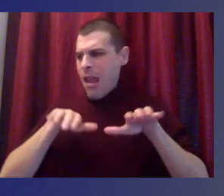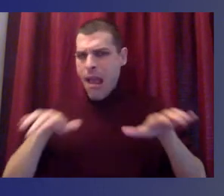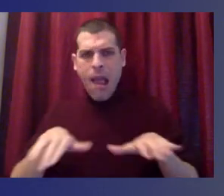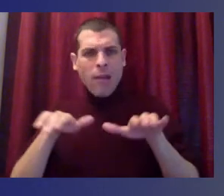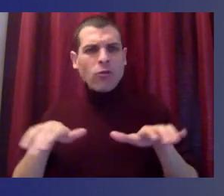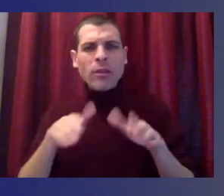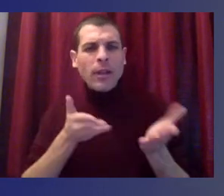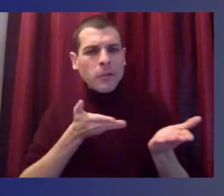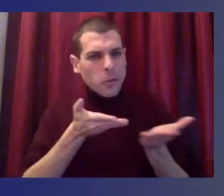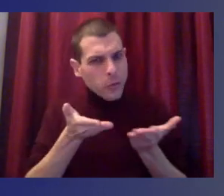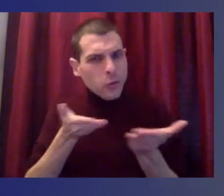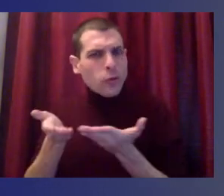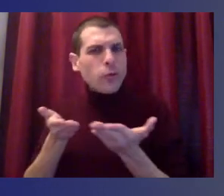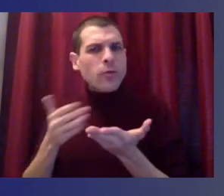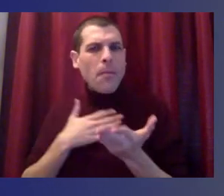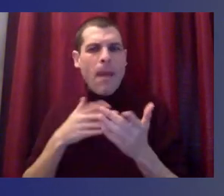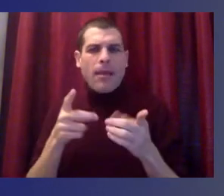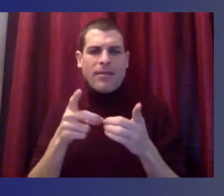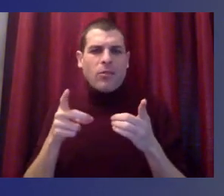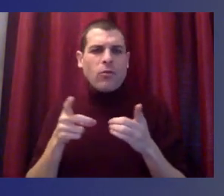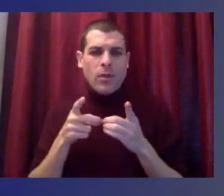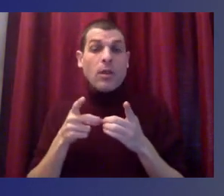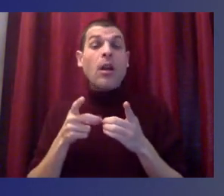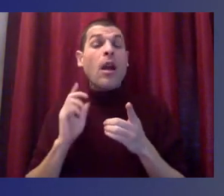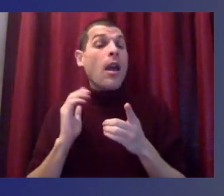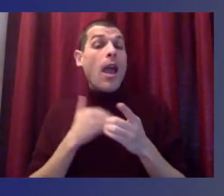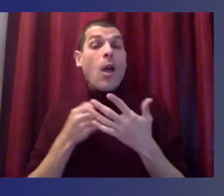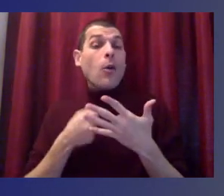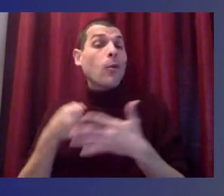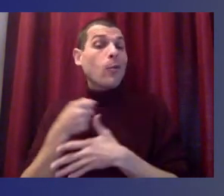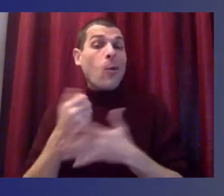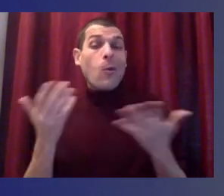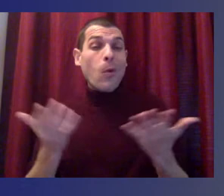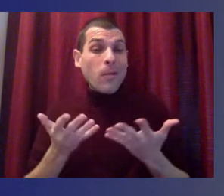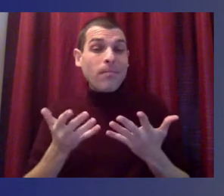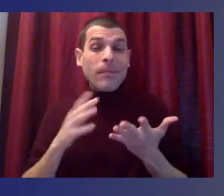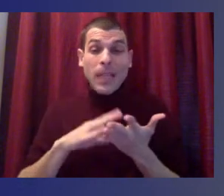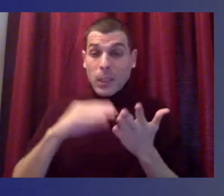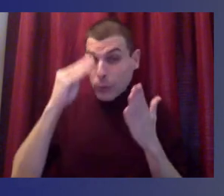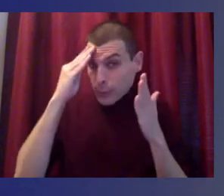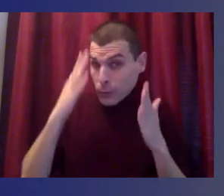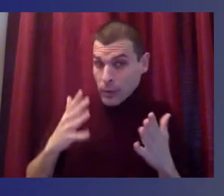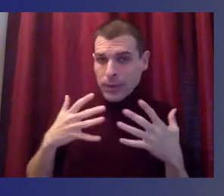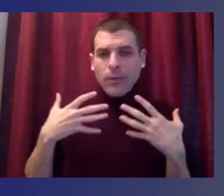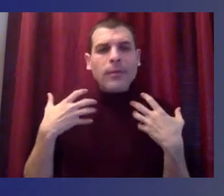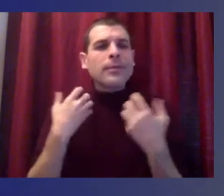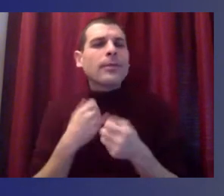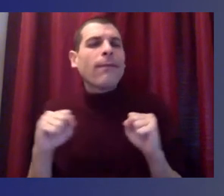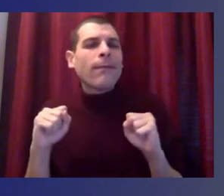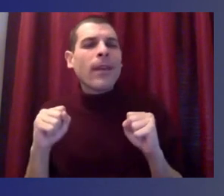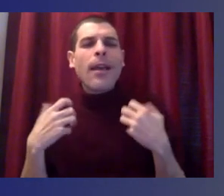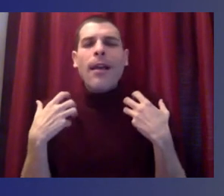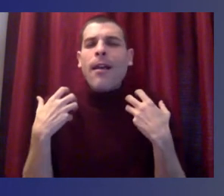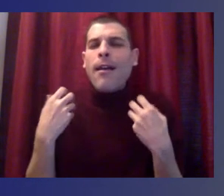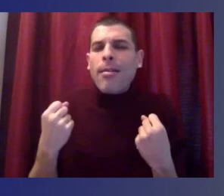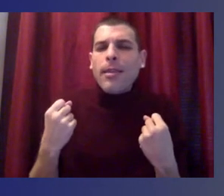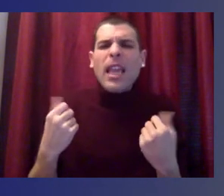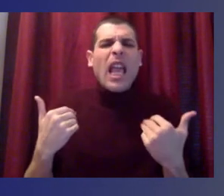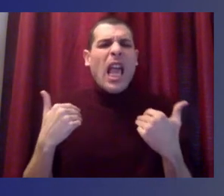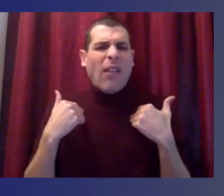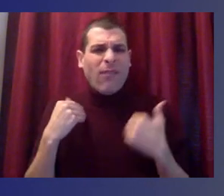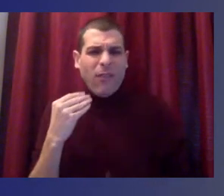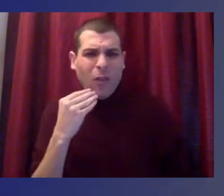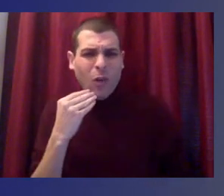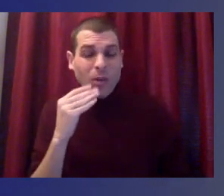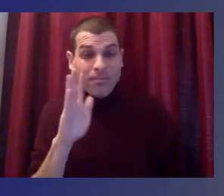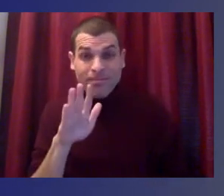and wanting to ensure the safety and wellness of our students. We're trying to ensure that they have food. Some of our families do not